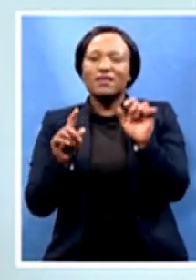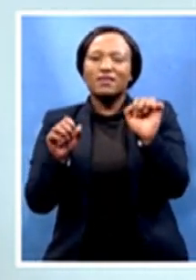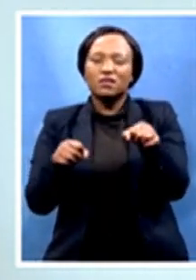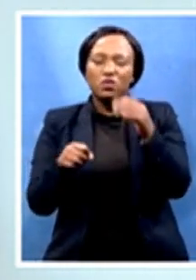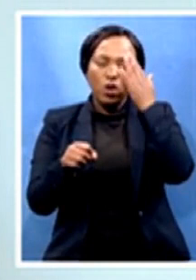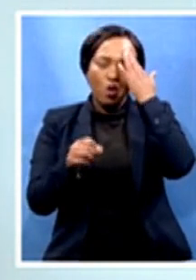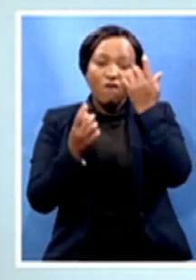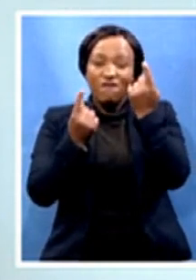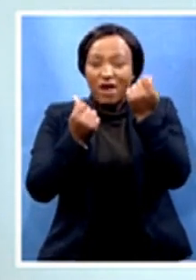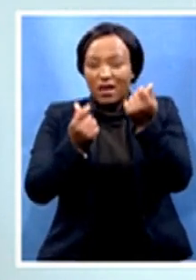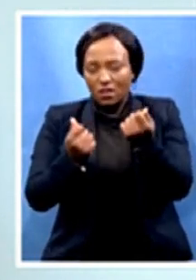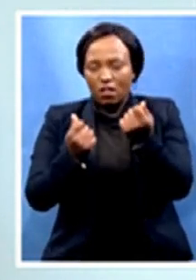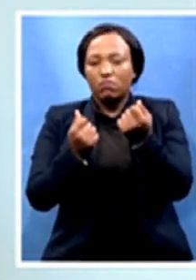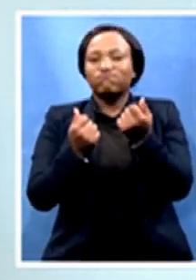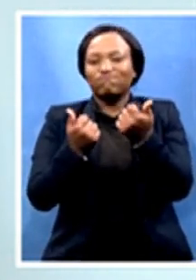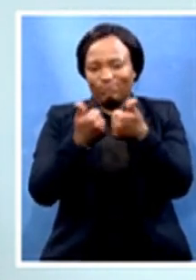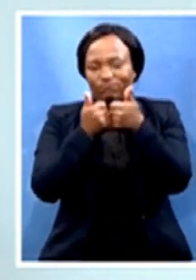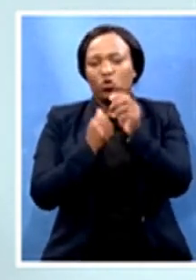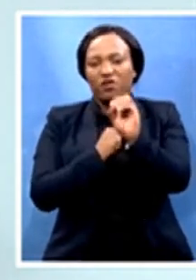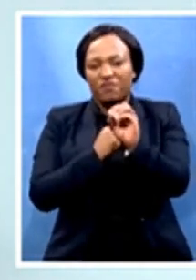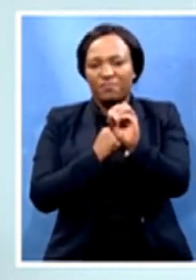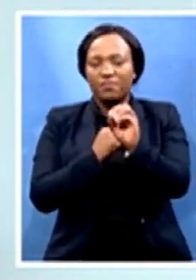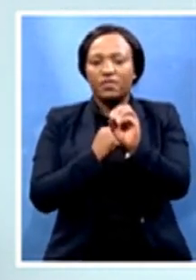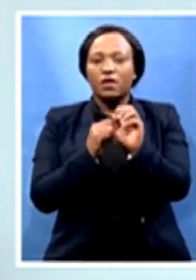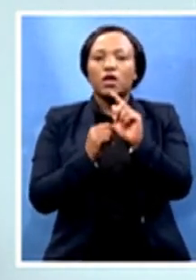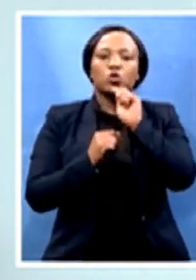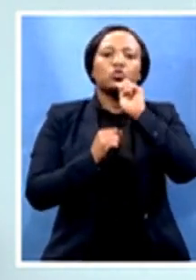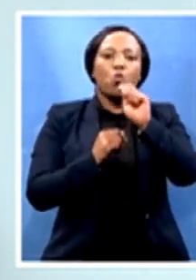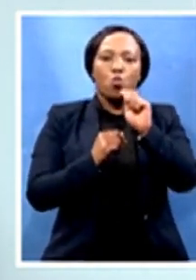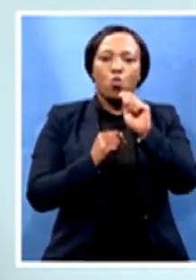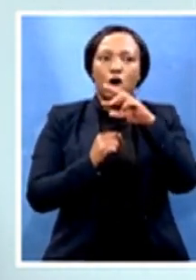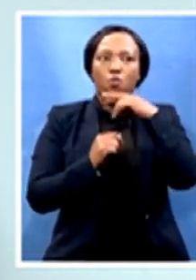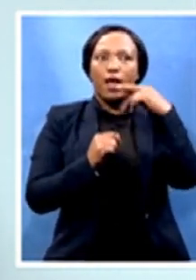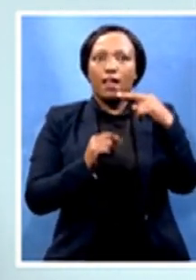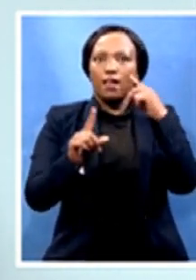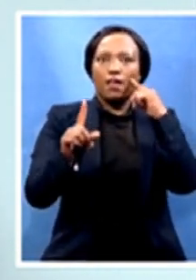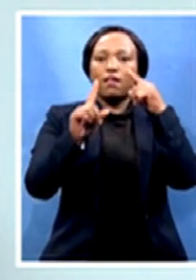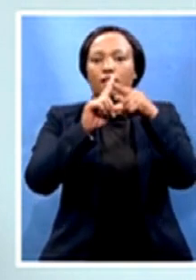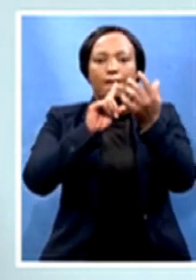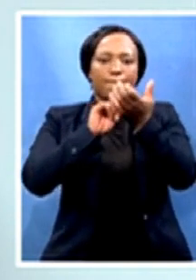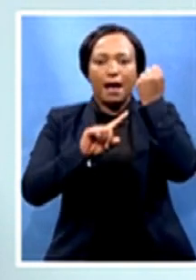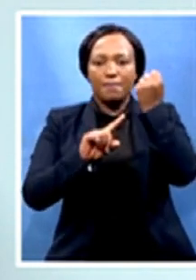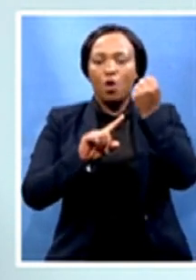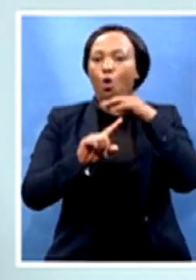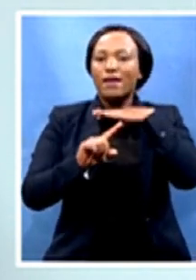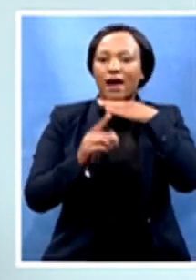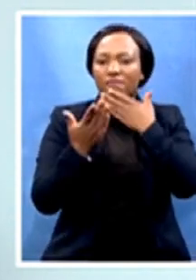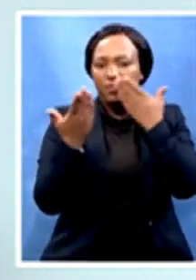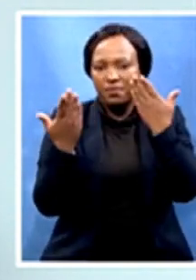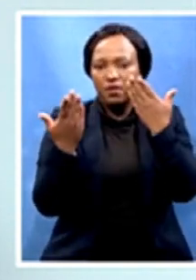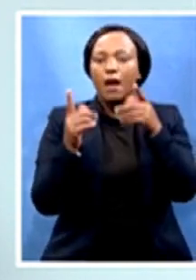is true that it might not be realistic, or should I say it might not be enough, but at least it's a start. You've